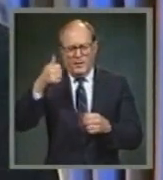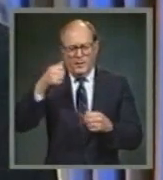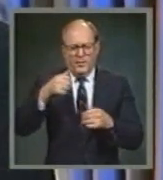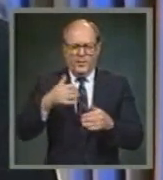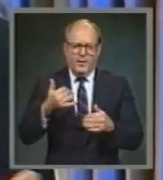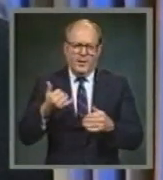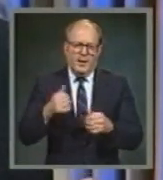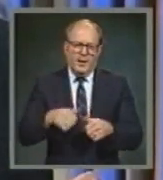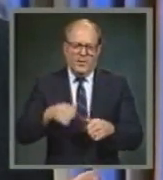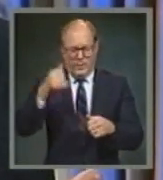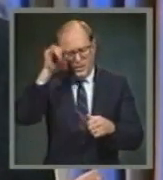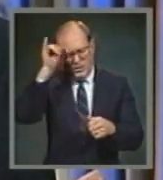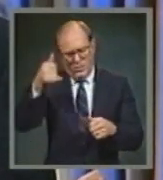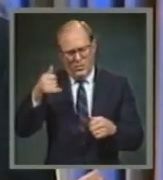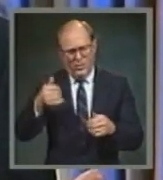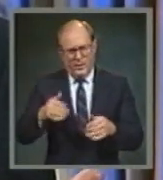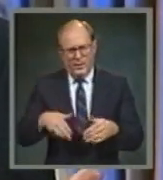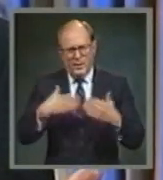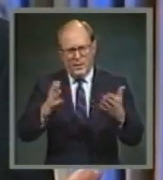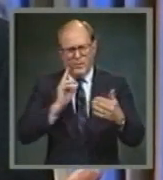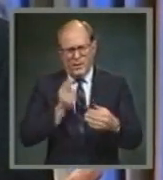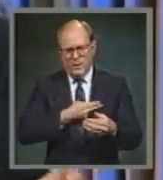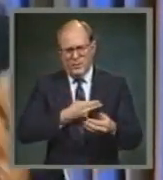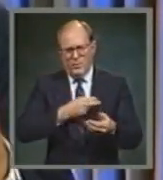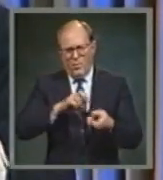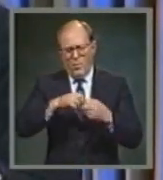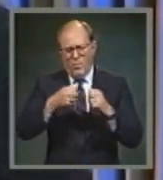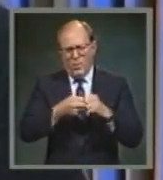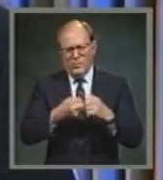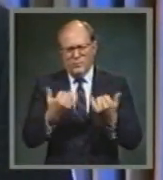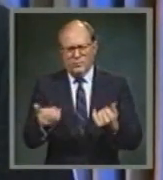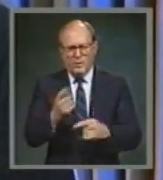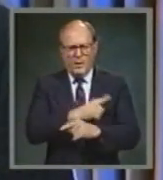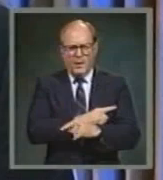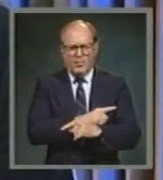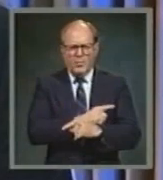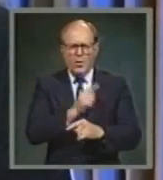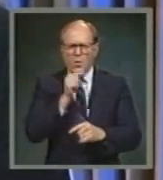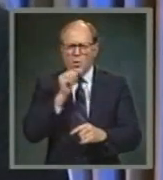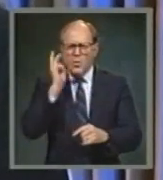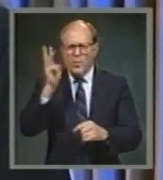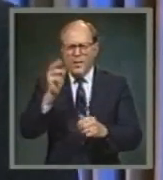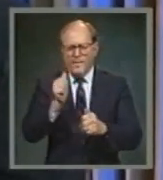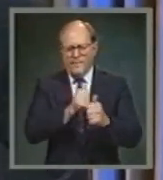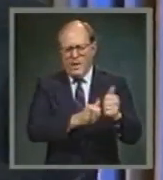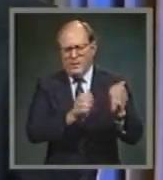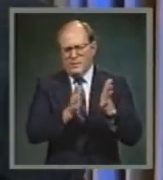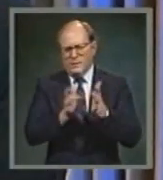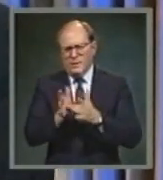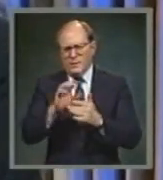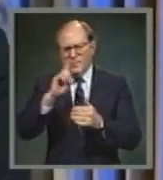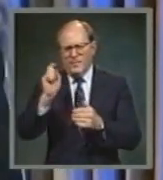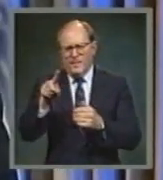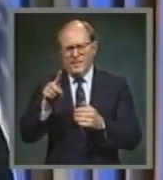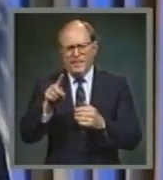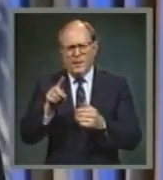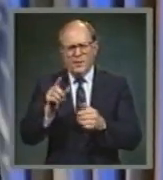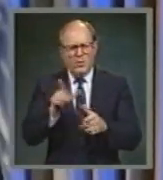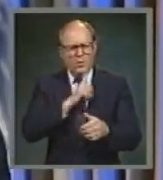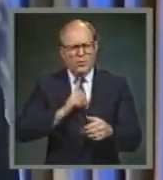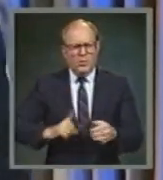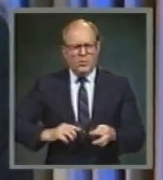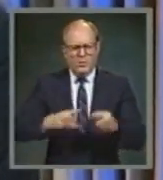problems we're experiencing today. Who will follow Jesus? The Lord's way in the home,